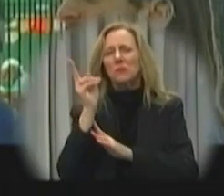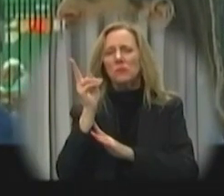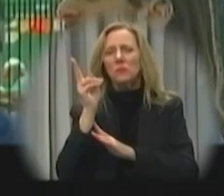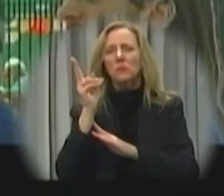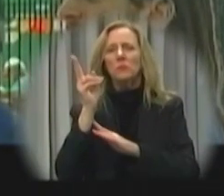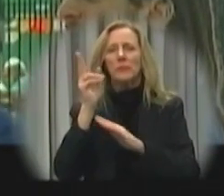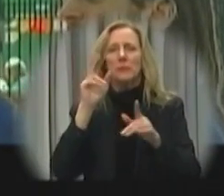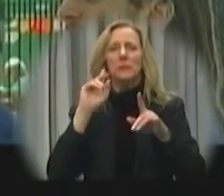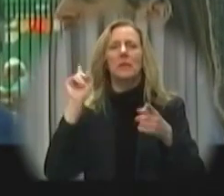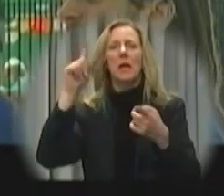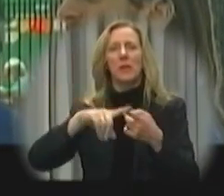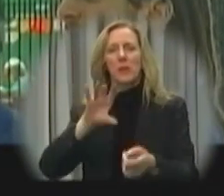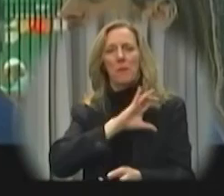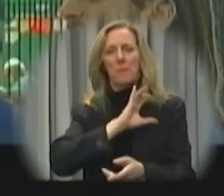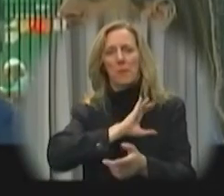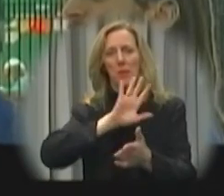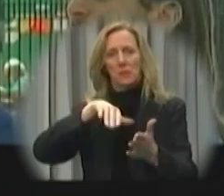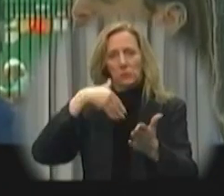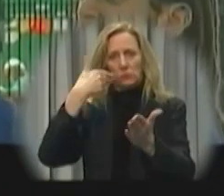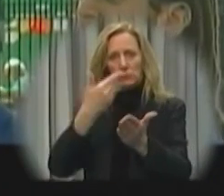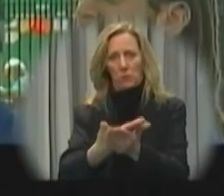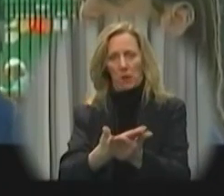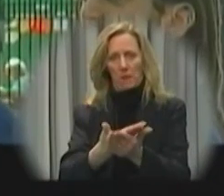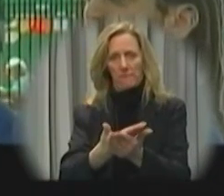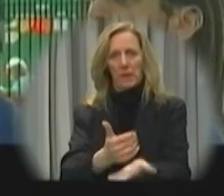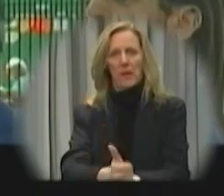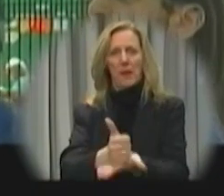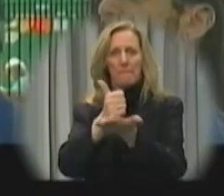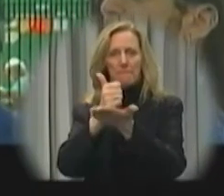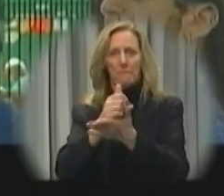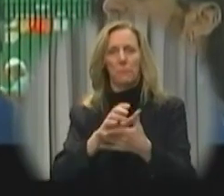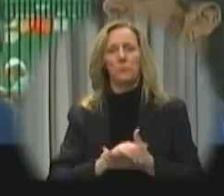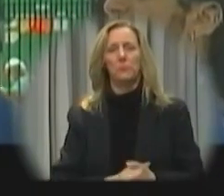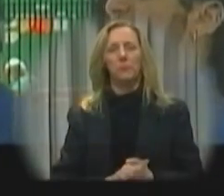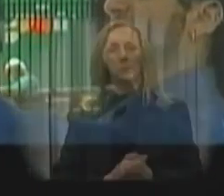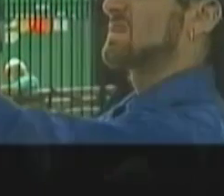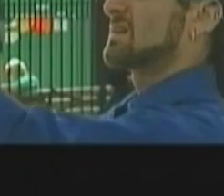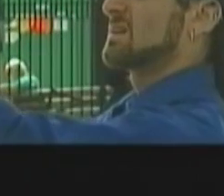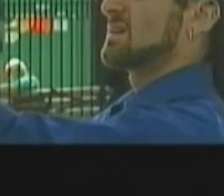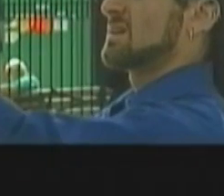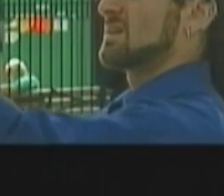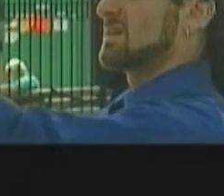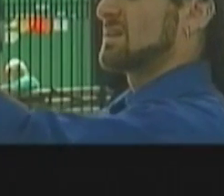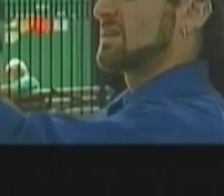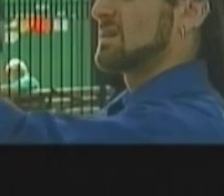seconds but preferably until a patrol car or a police officer arrives.